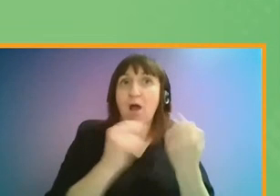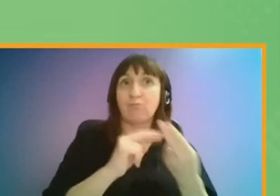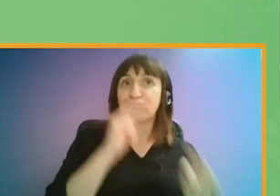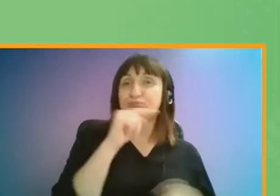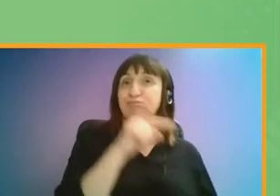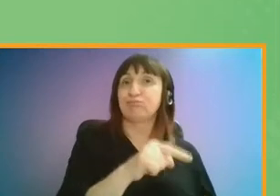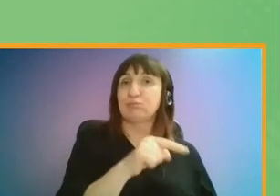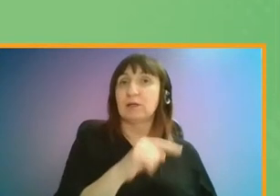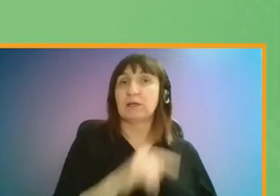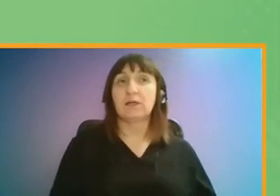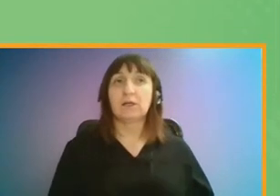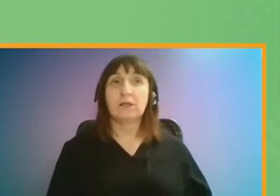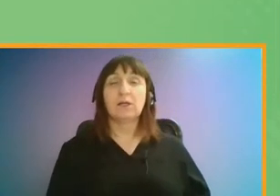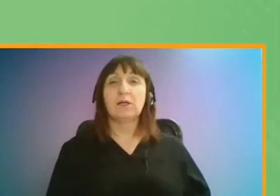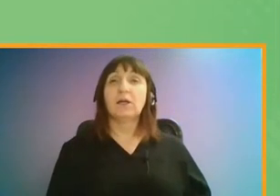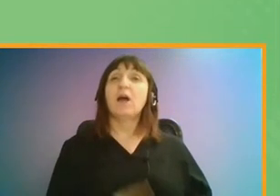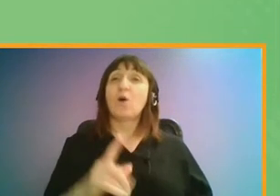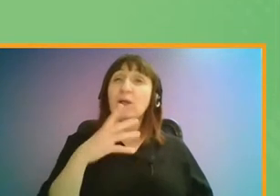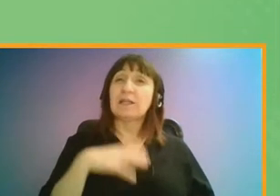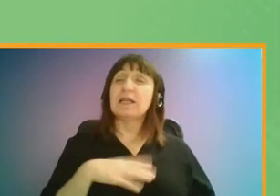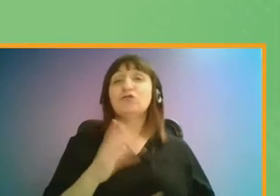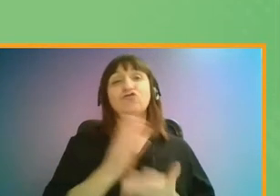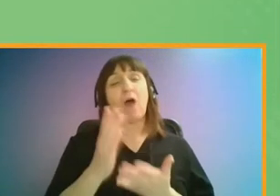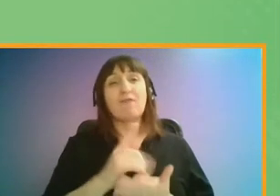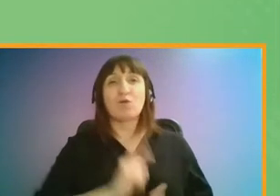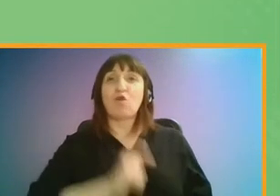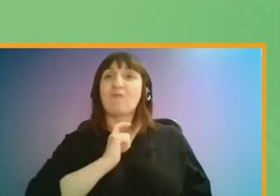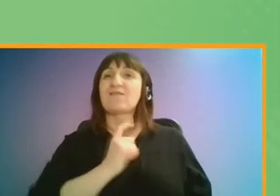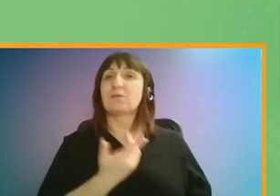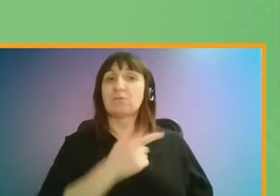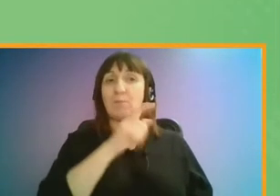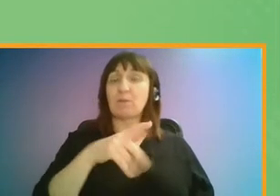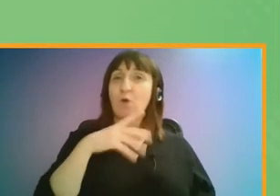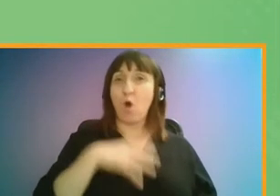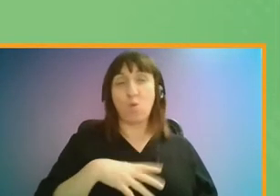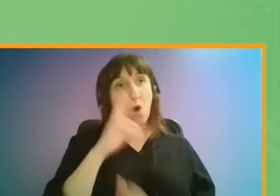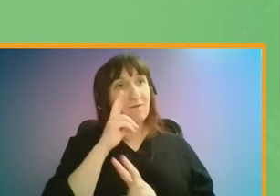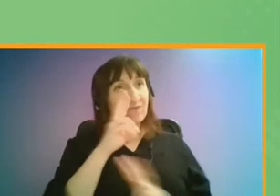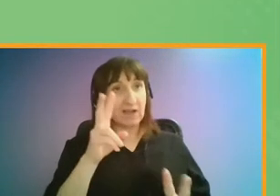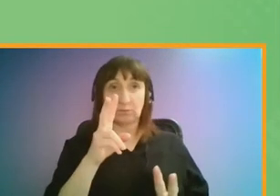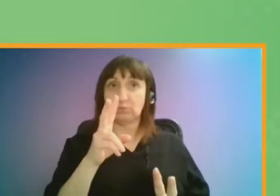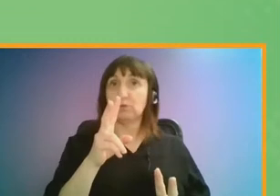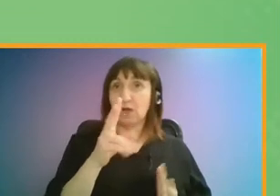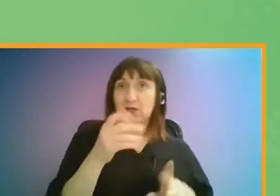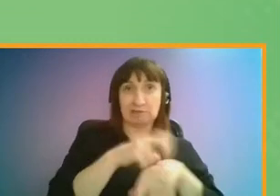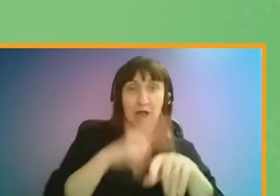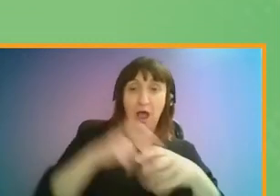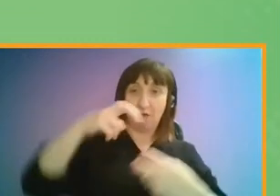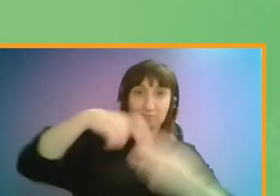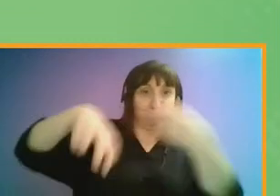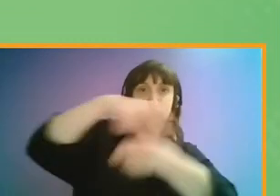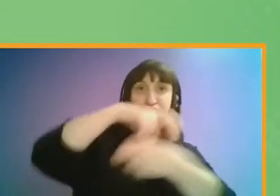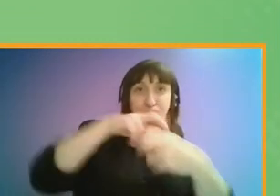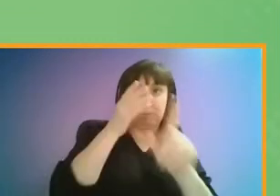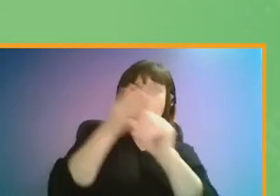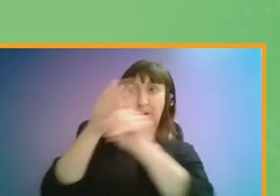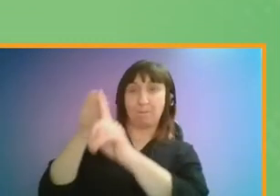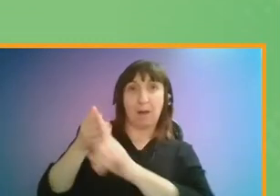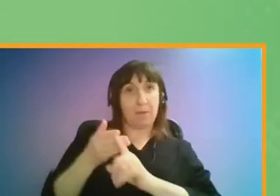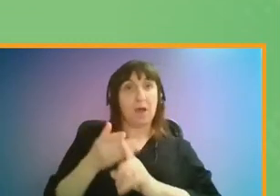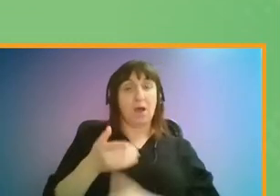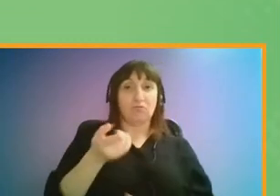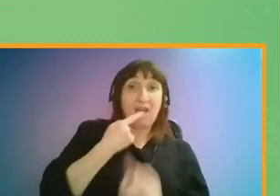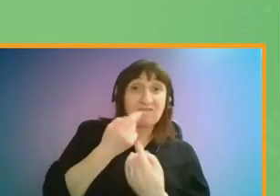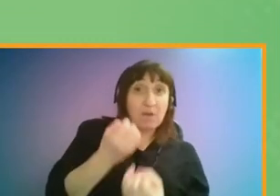The second theme was the need to travel with reassurance. People said they want visible and active staff across the transport network to give you